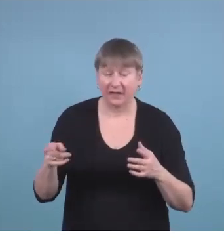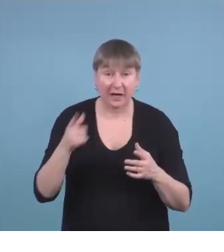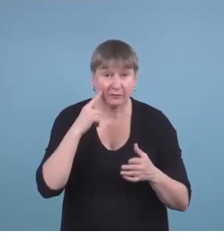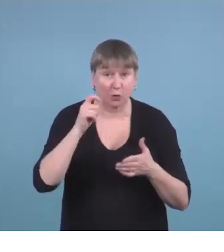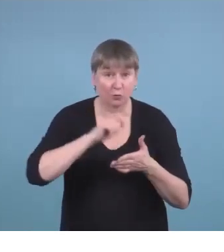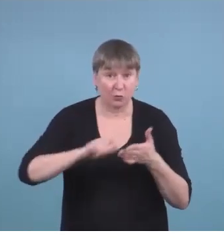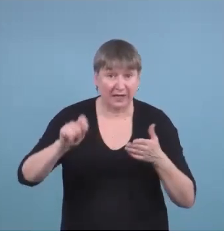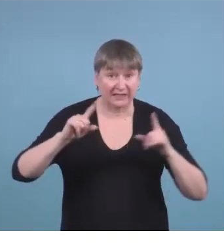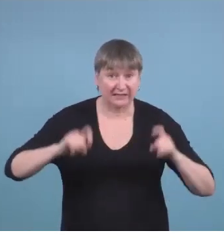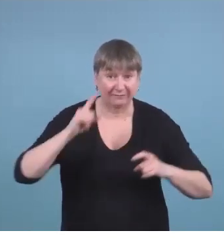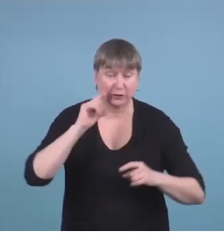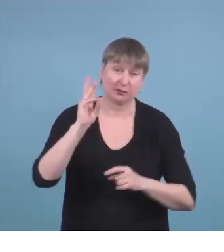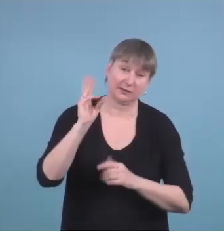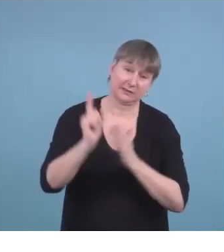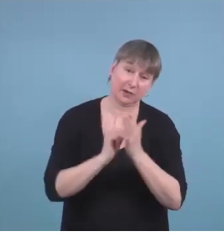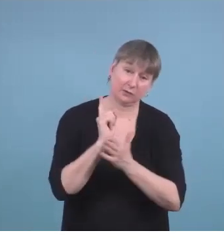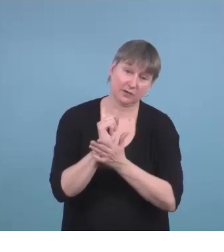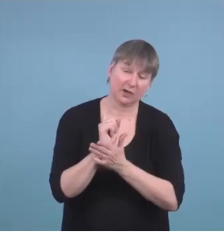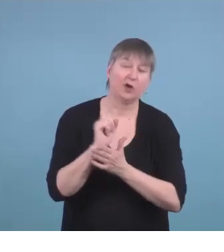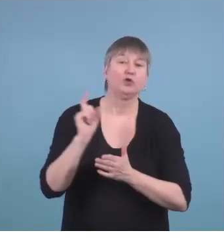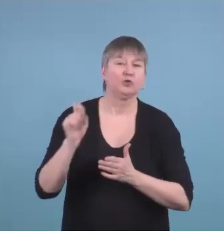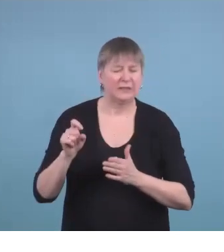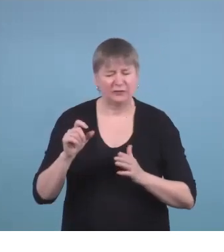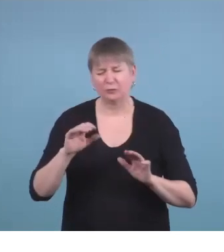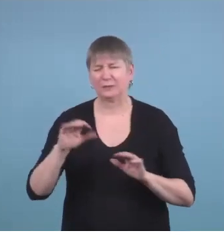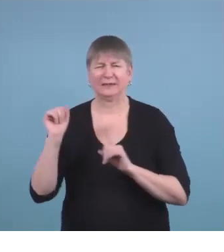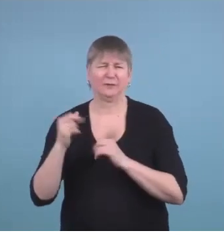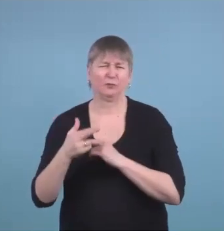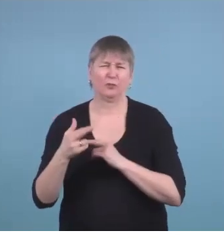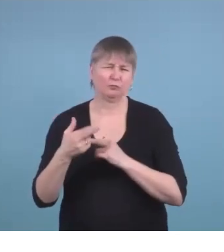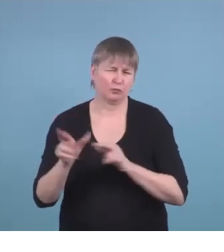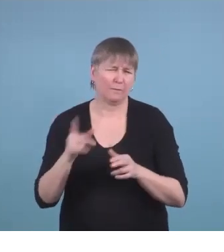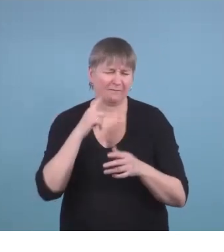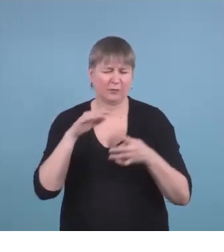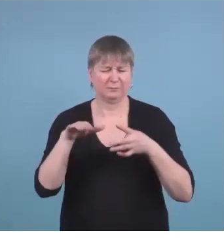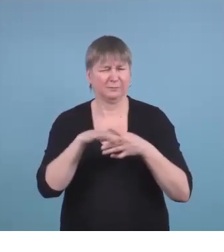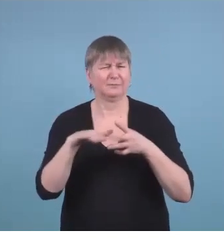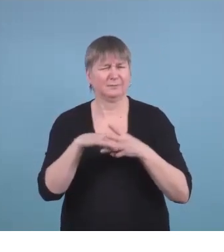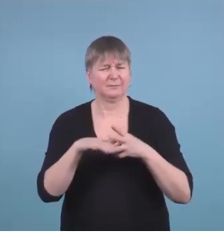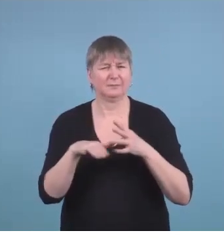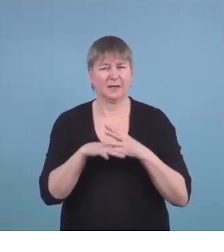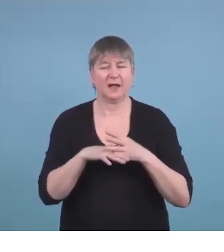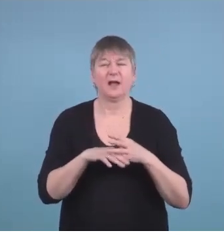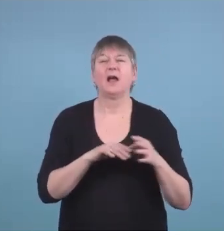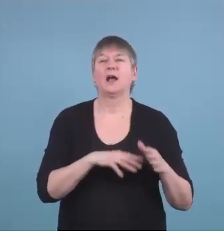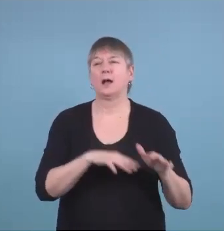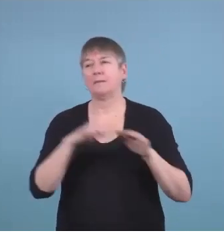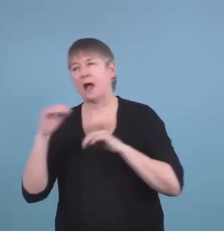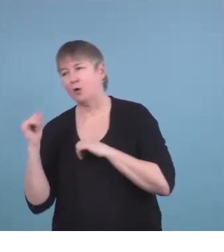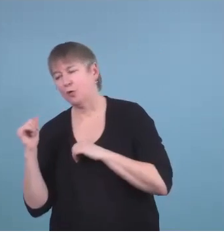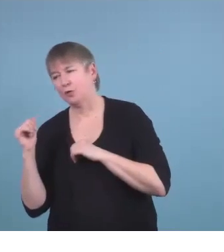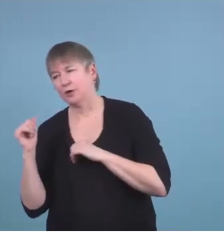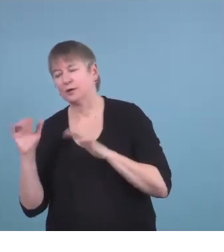six hours you need to be able to leave the room and you need to be able to leave the room and take a breath and come back